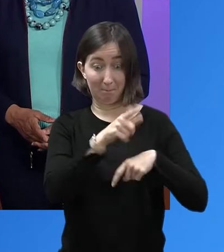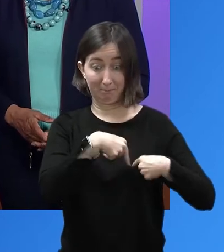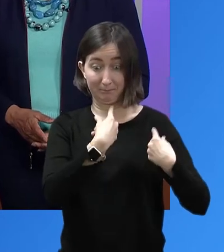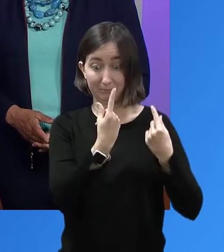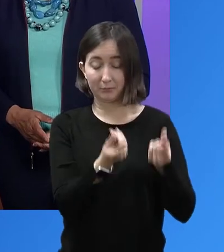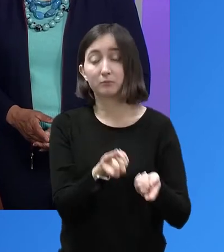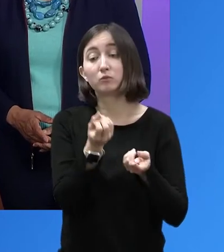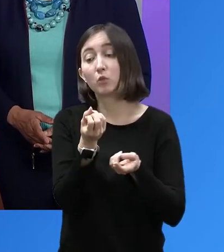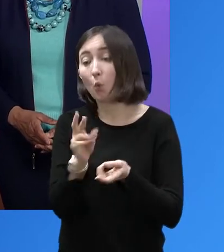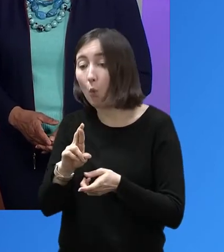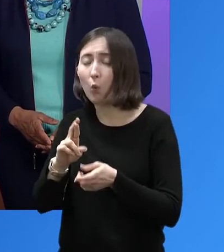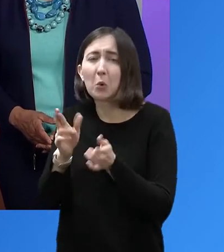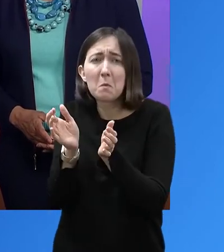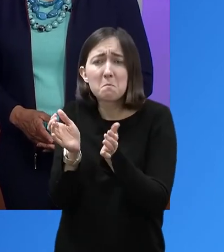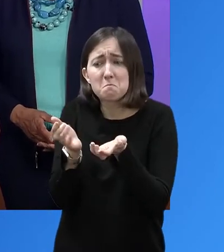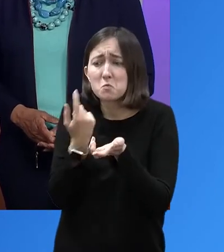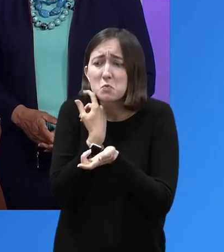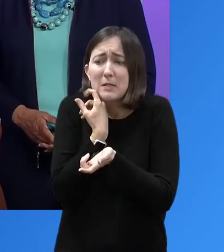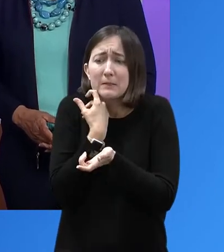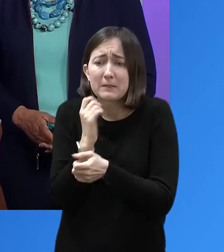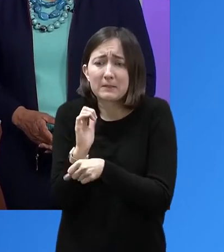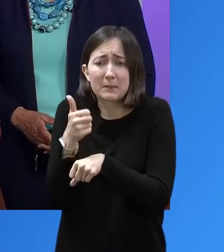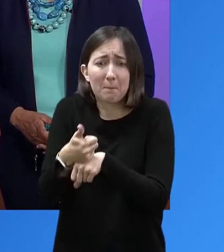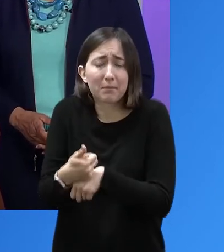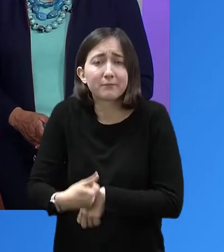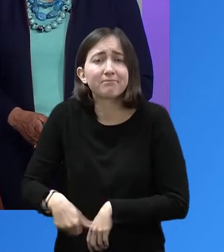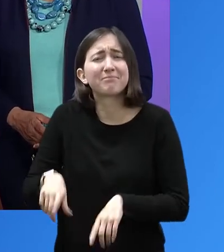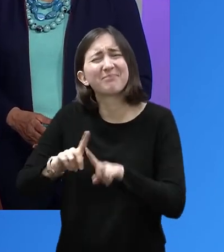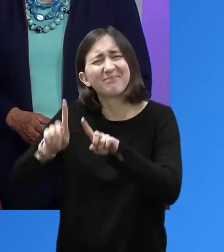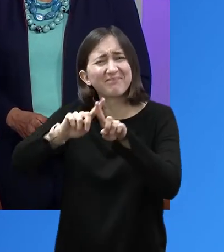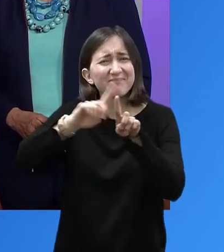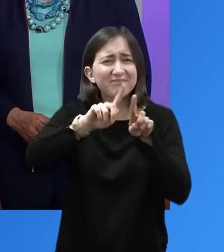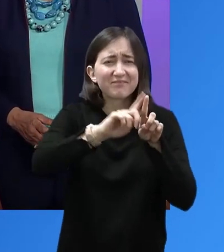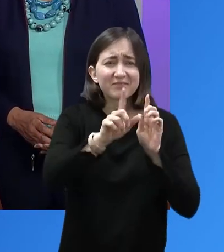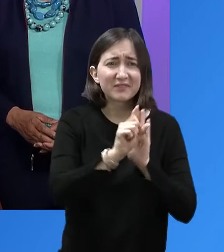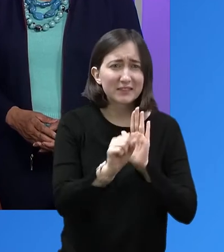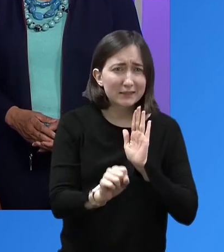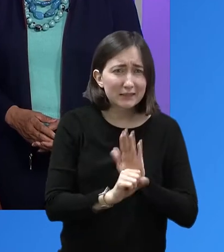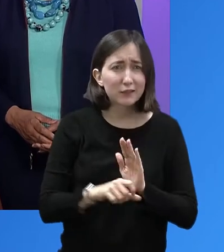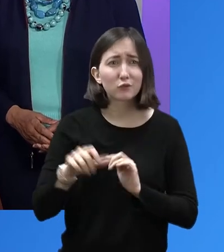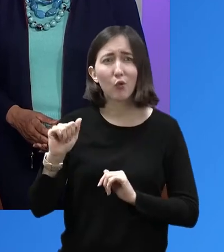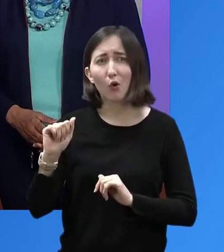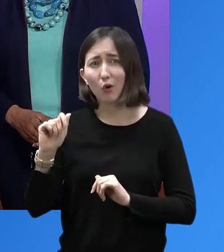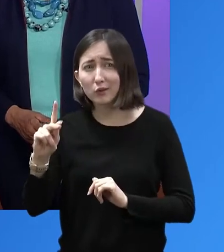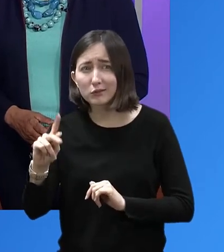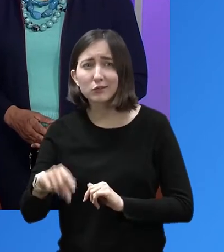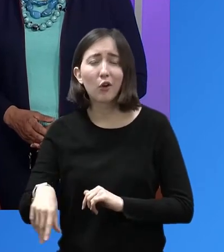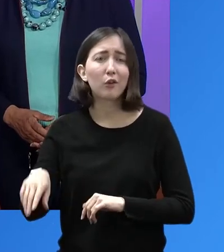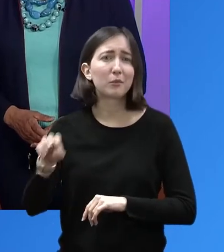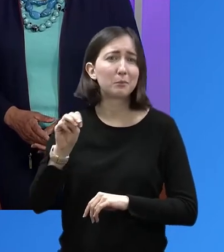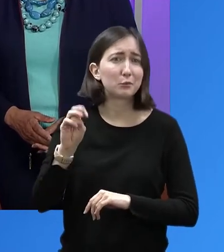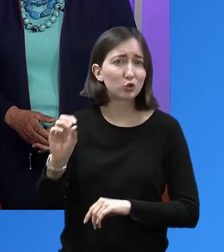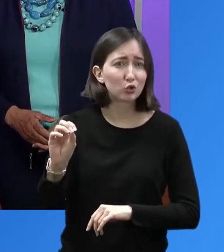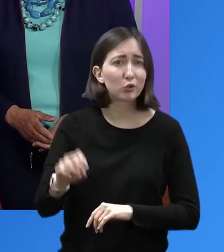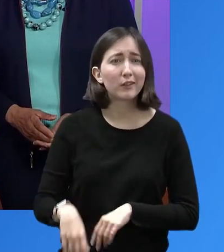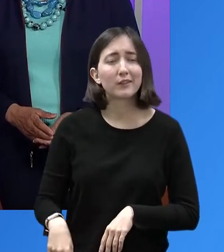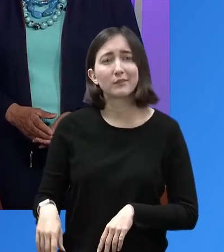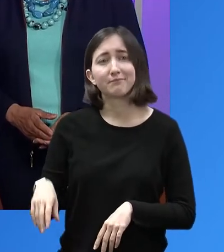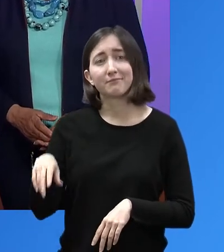Arkansas, Florida, Kentucky, Louisiana, Mississippi, Missouri, New Mexico,